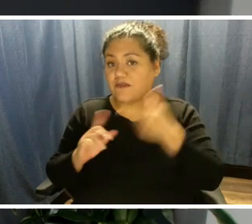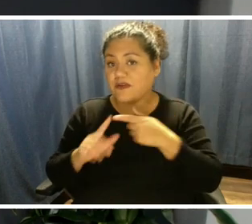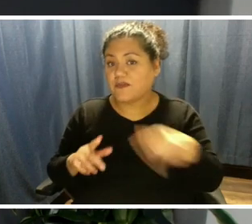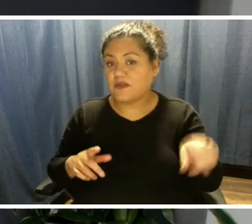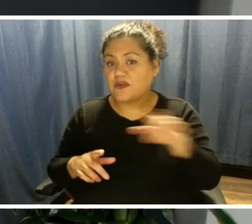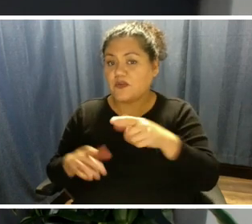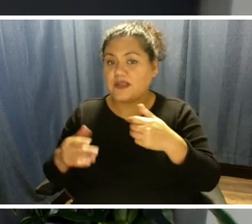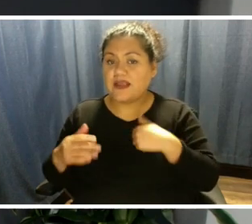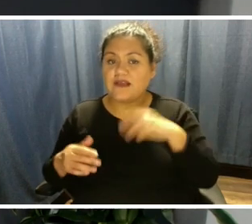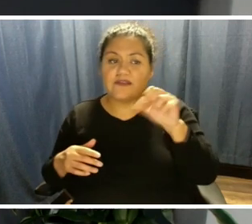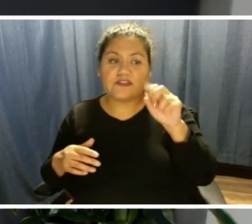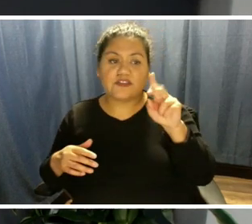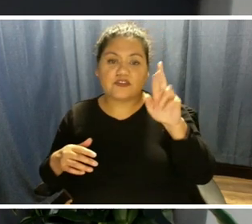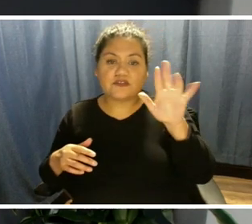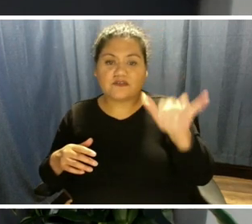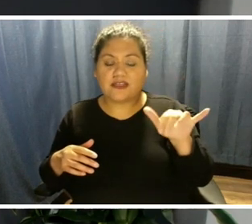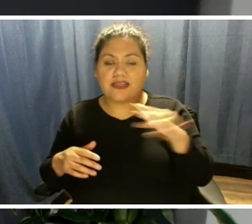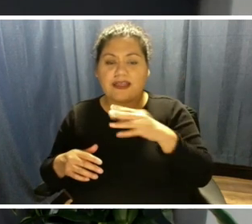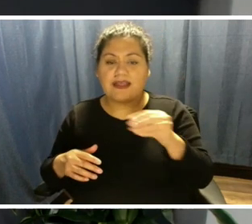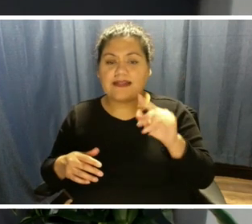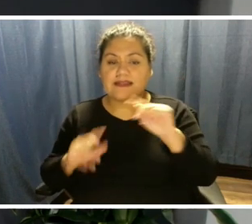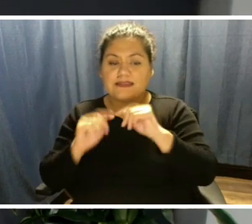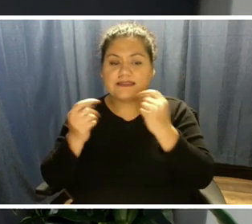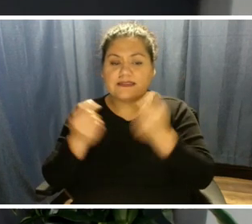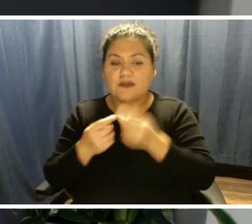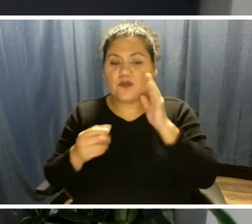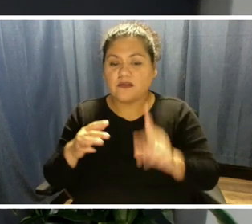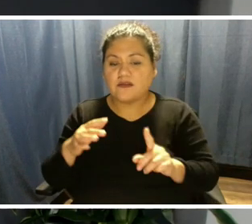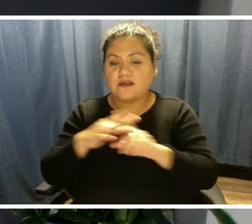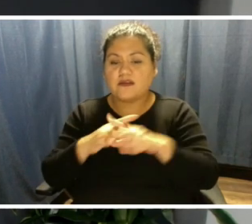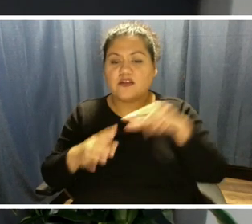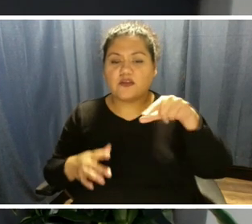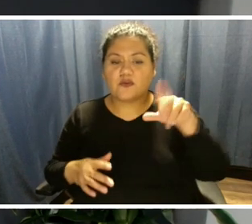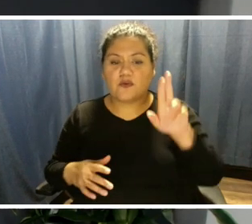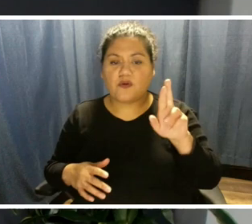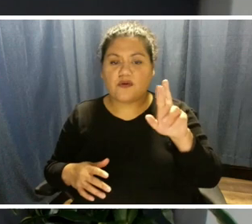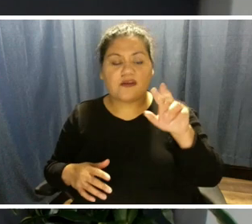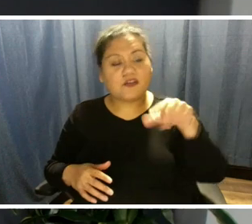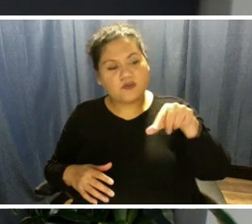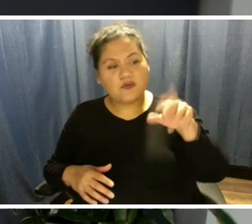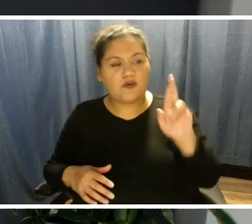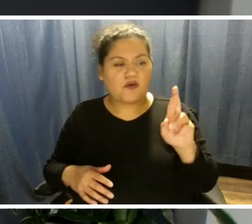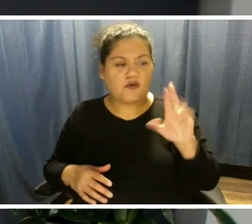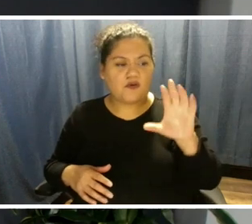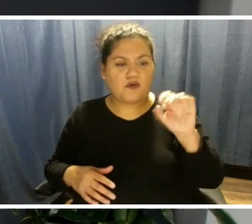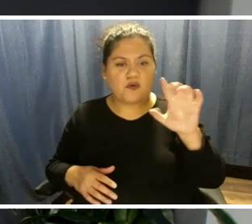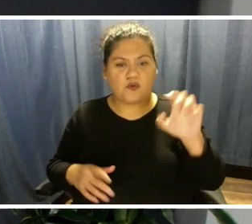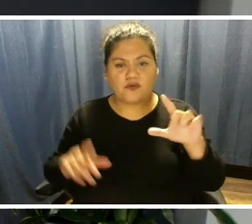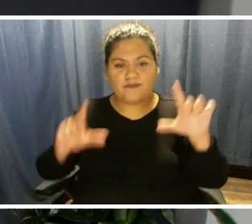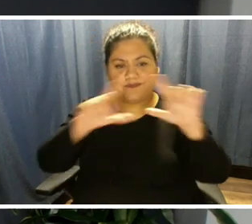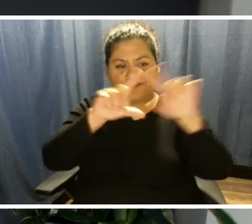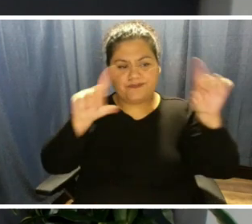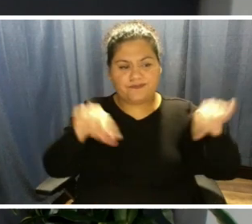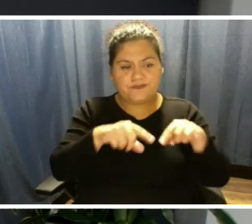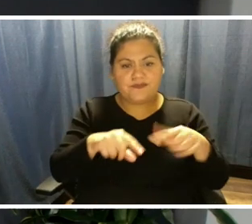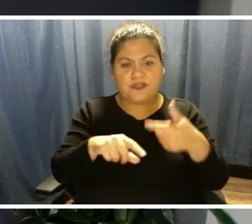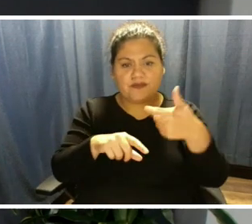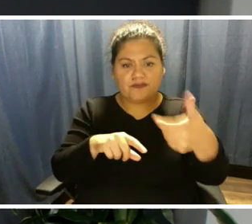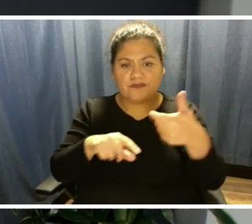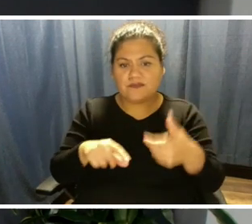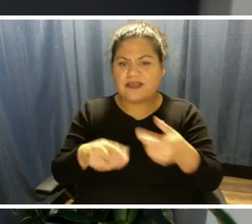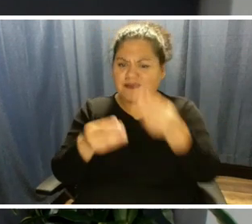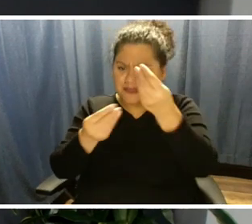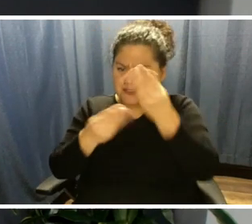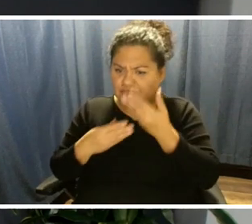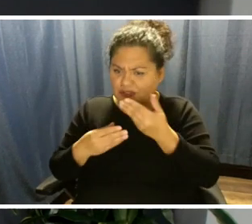survey and the team will pop up a QR code that you will be able to go to to tell us what you think. We want to